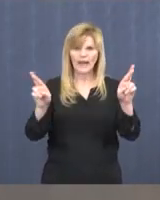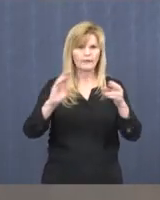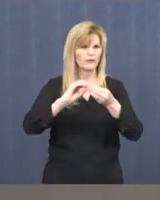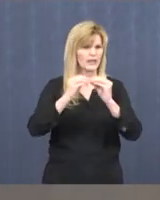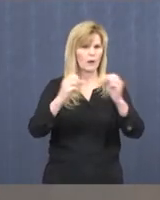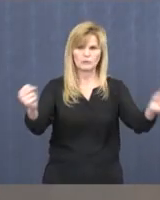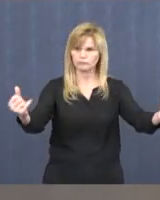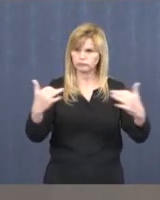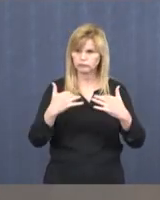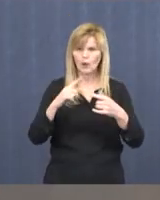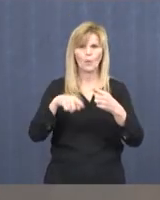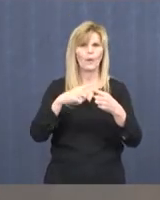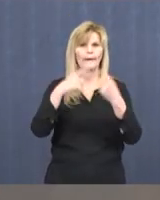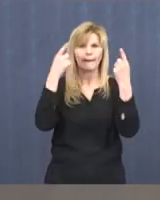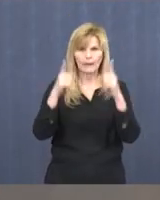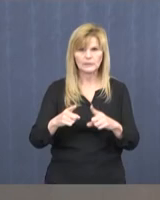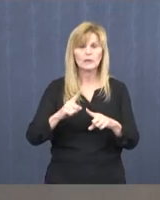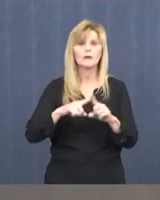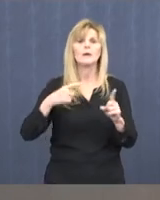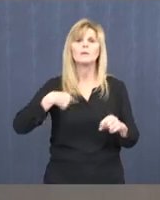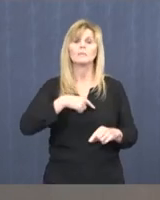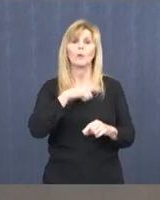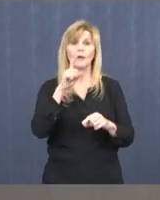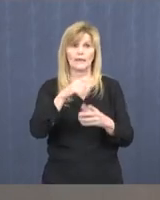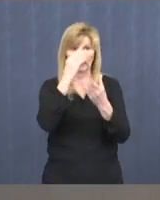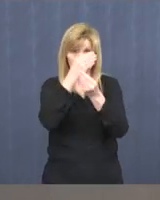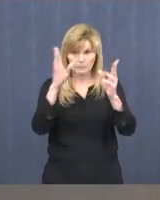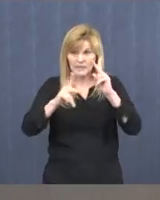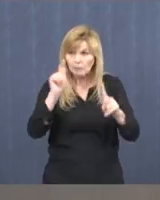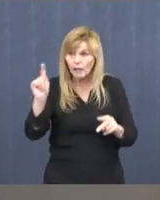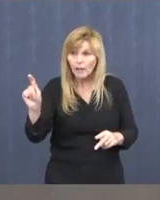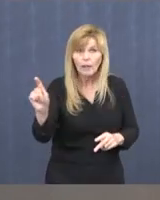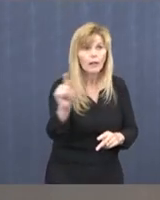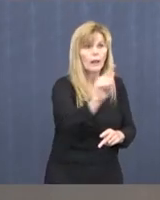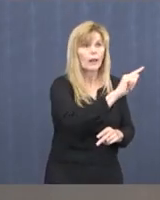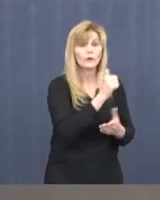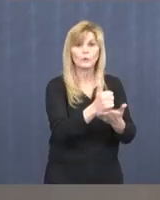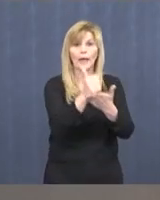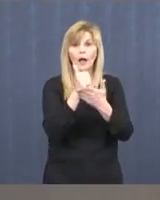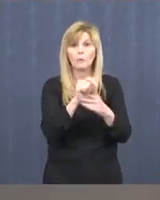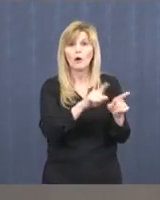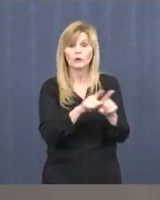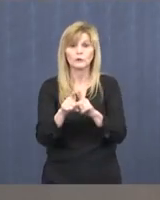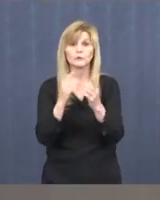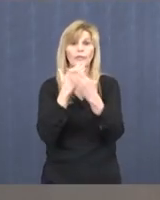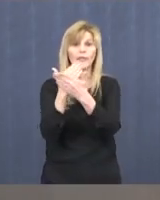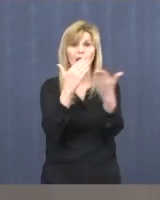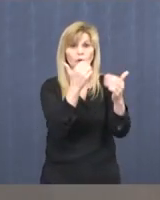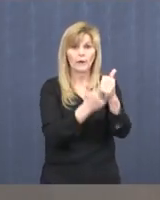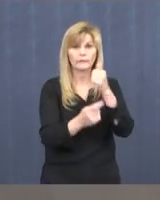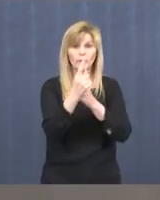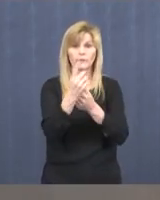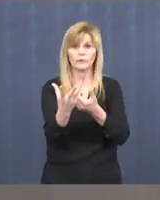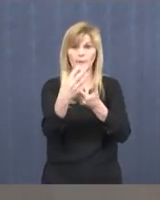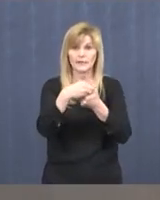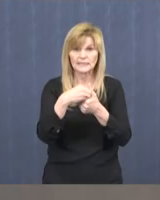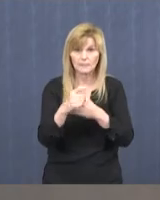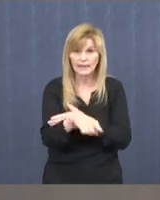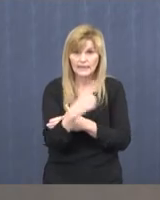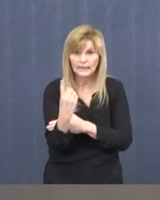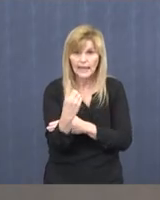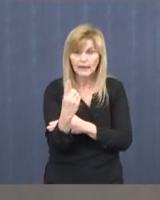what might come forward to us, but we need the public's help at this point. So thank you, everybody, for participating today, and